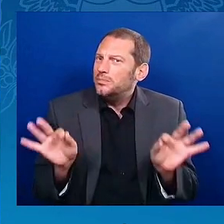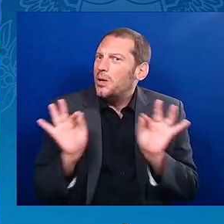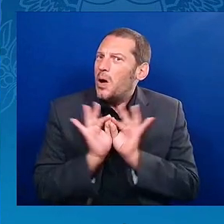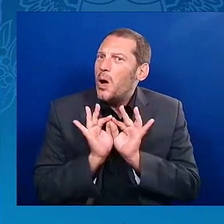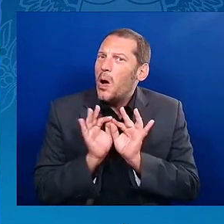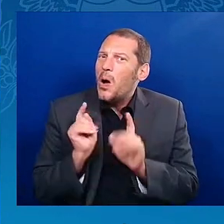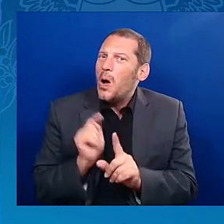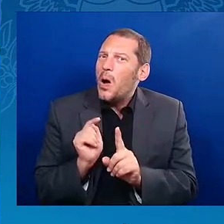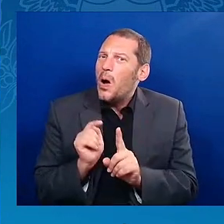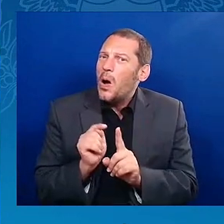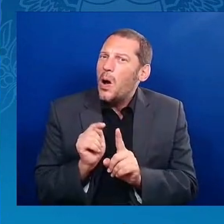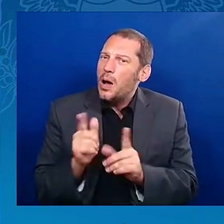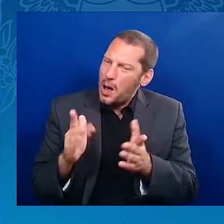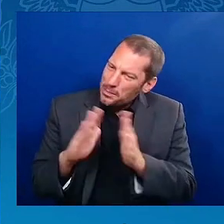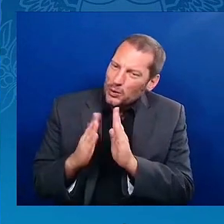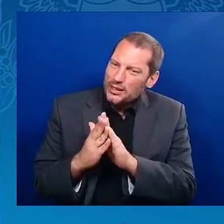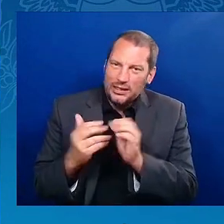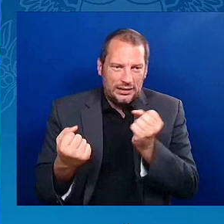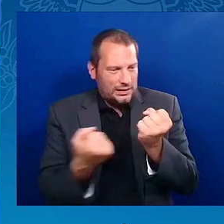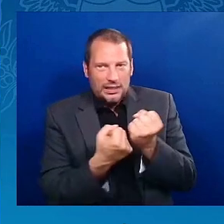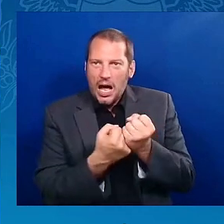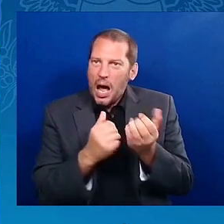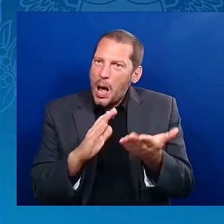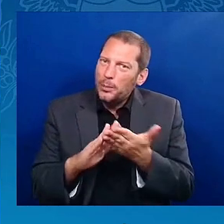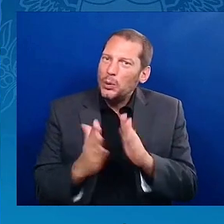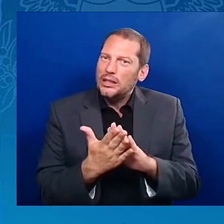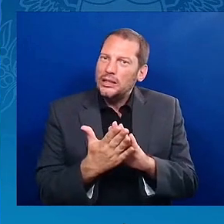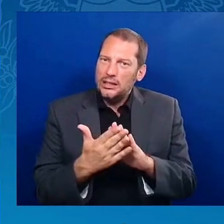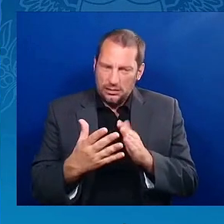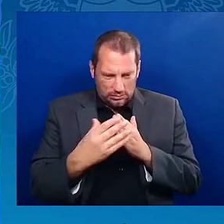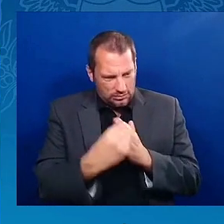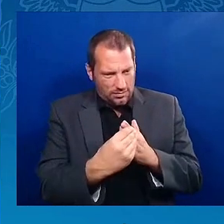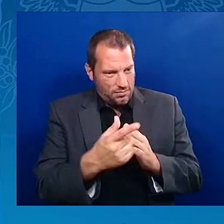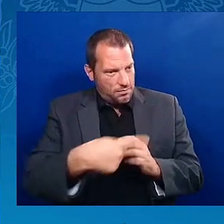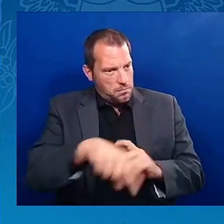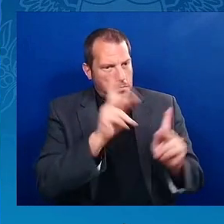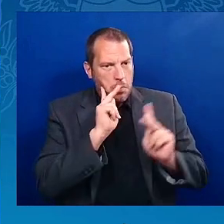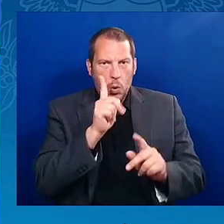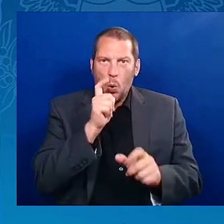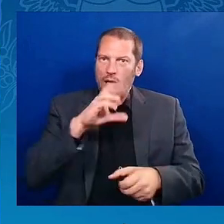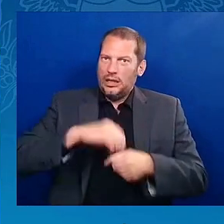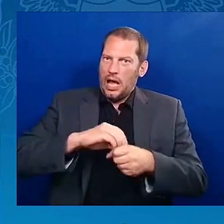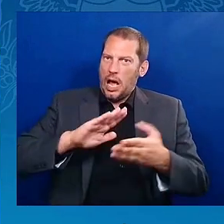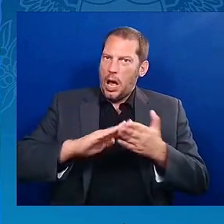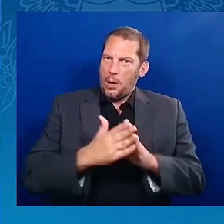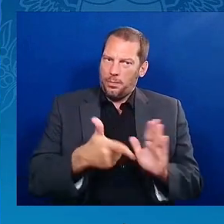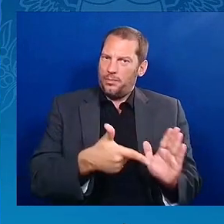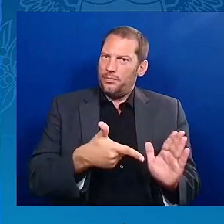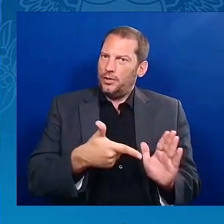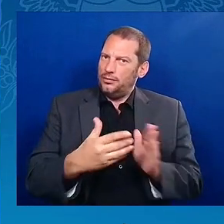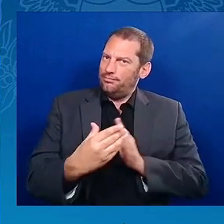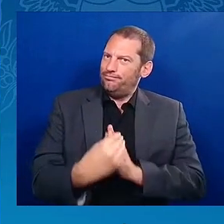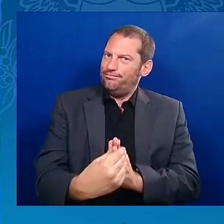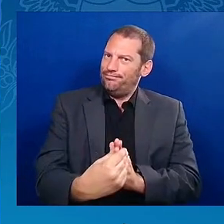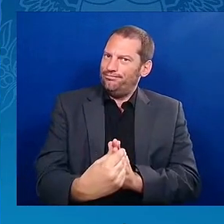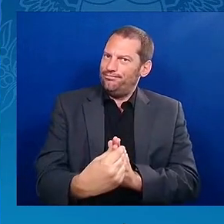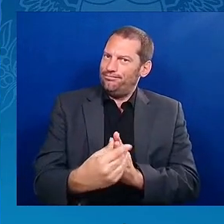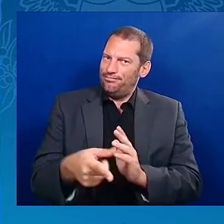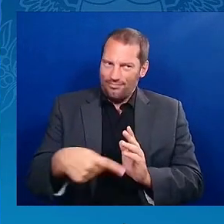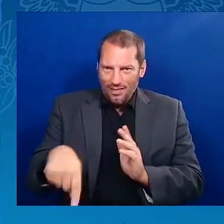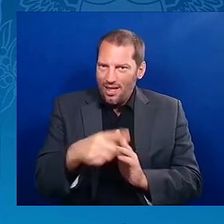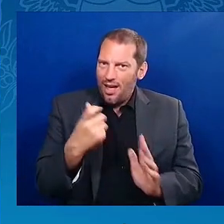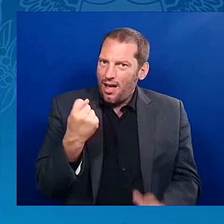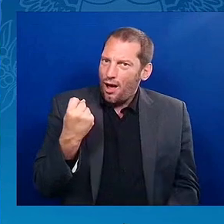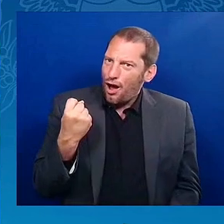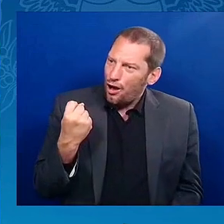community. They are people who understand the capacity of the community, the needs of the community,